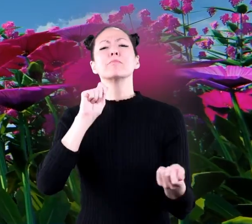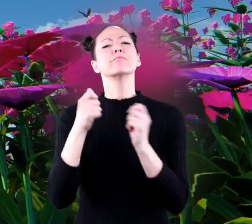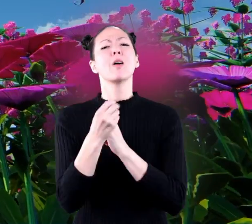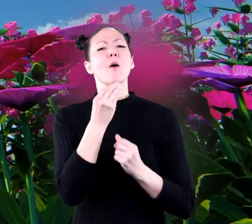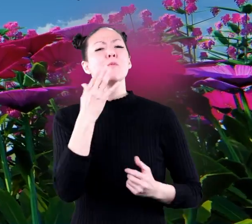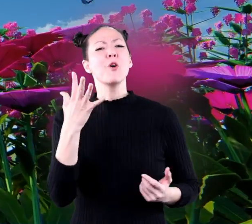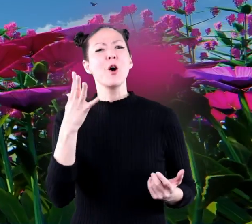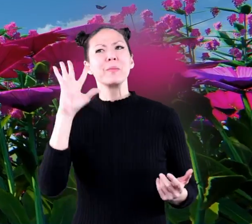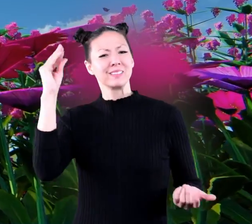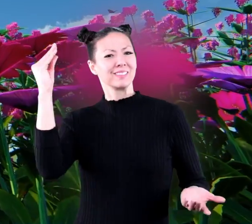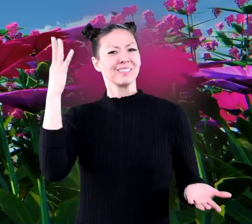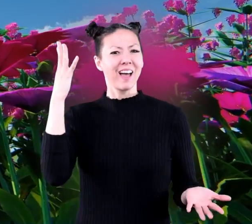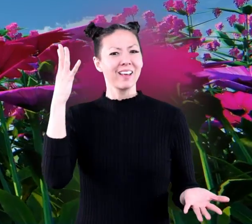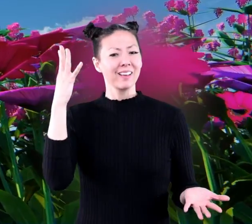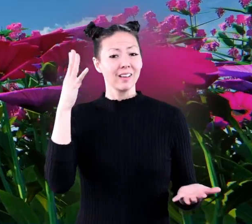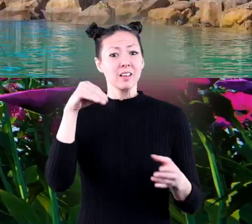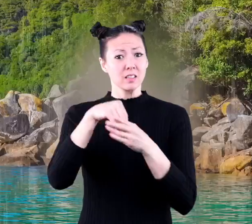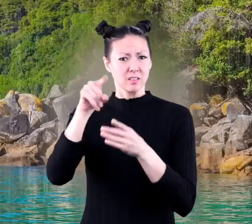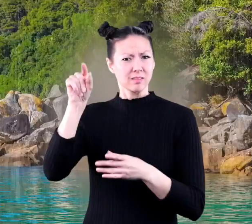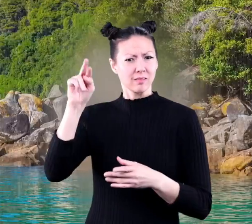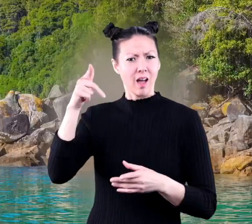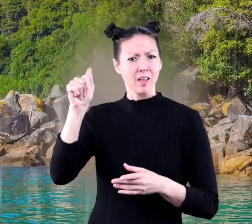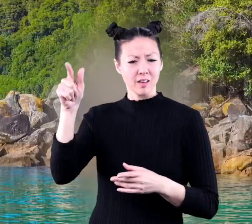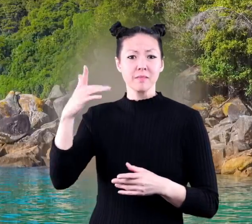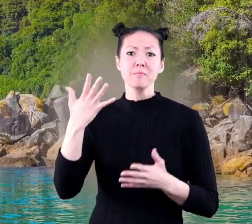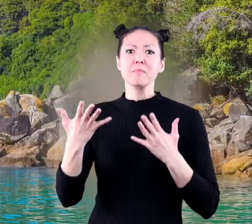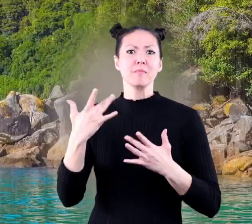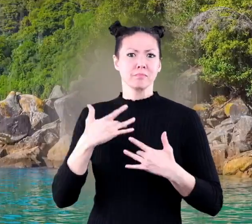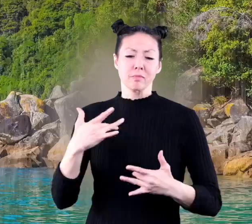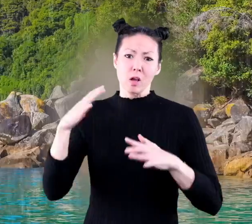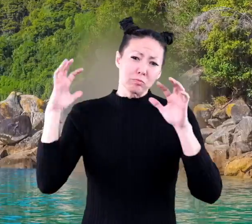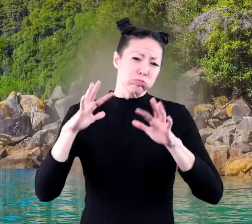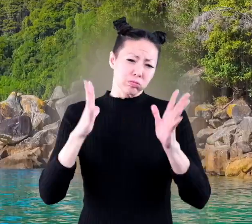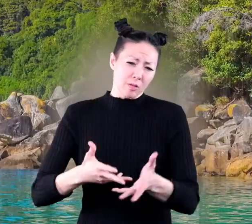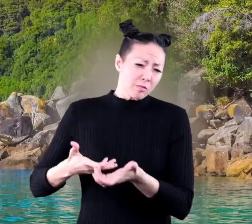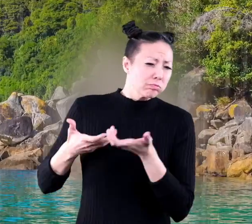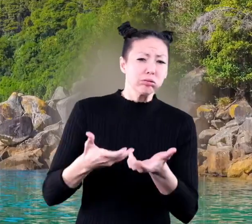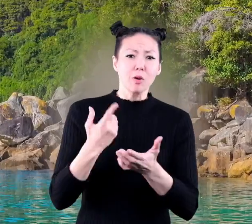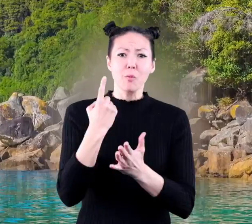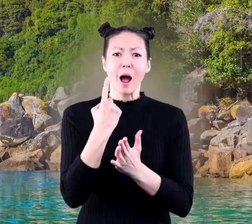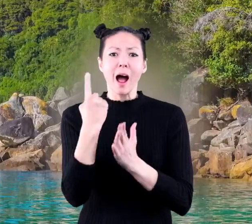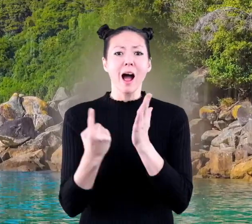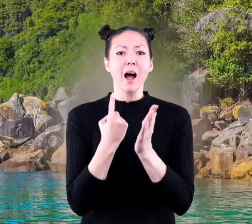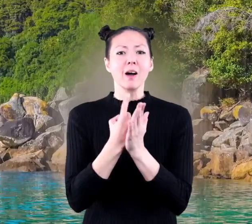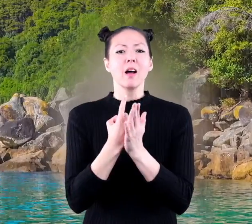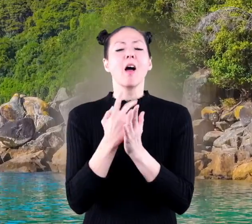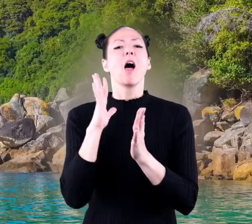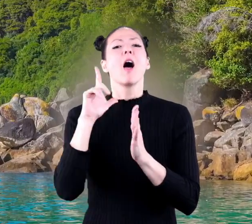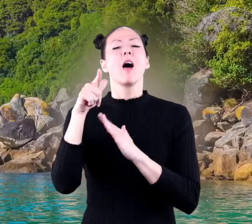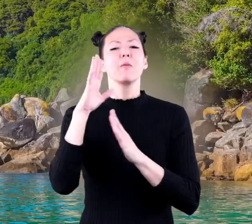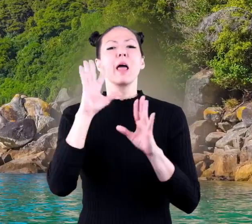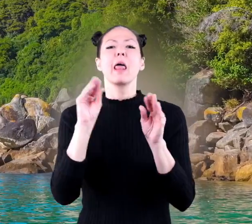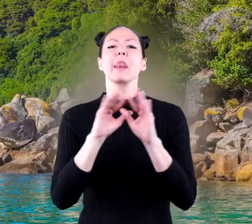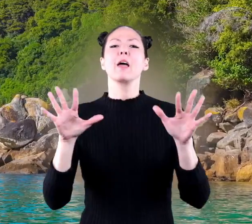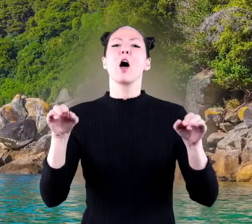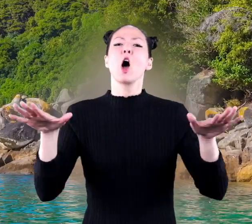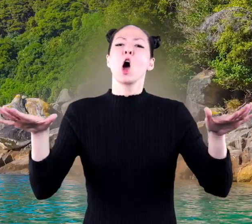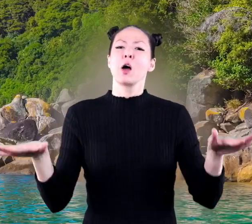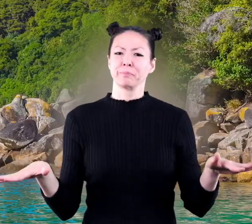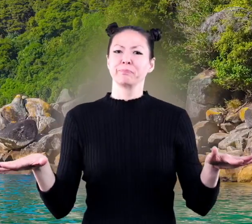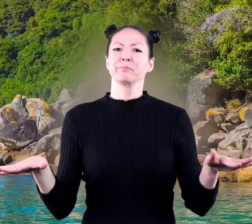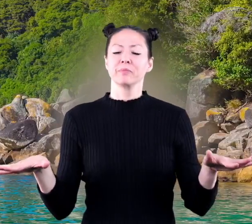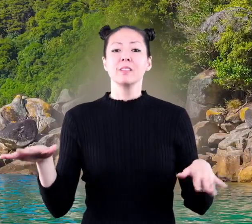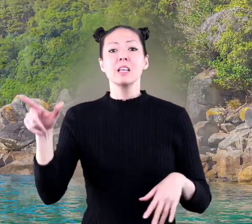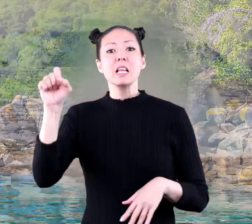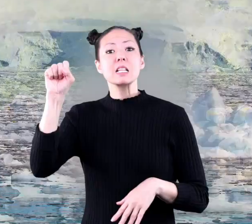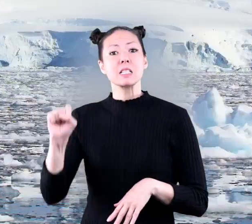it could be warm and sunny. In Tonga, it might downpour for one hour, but be calm and clear the next.